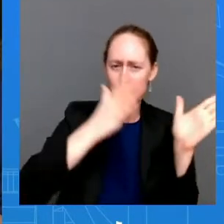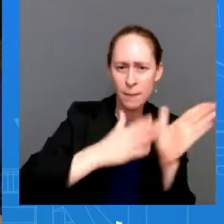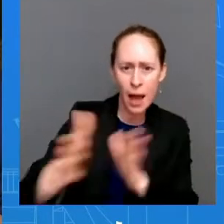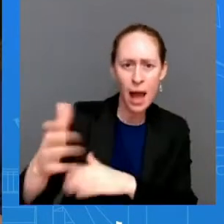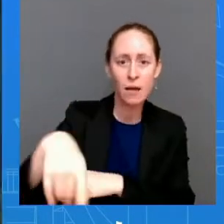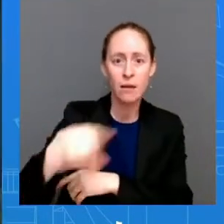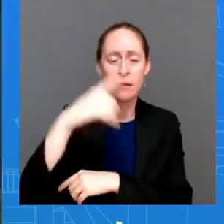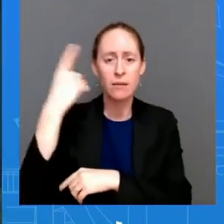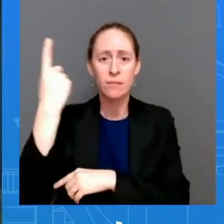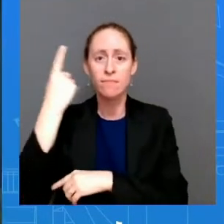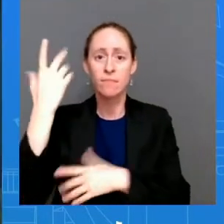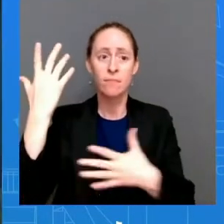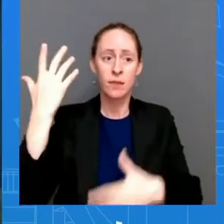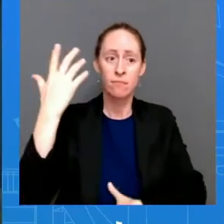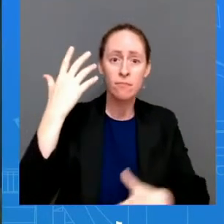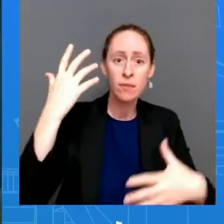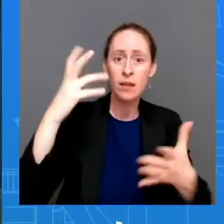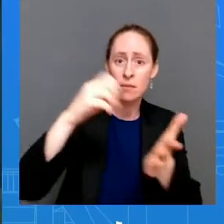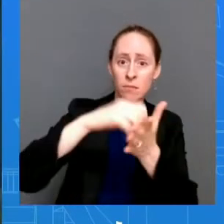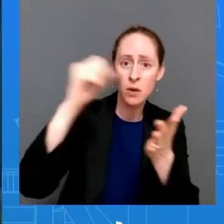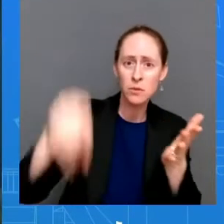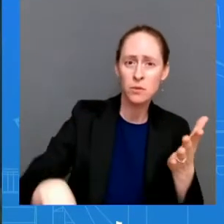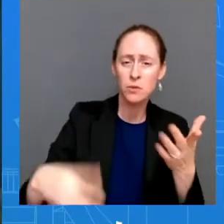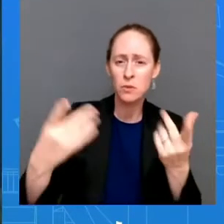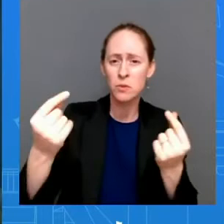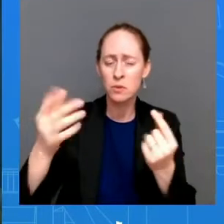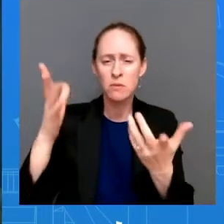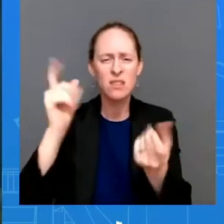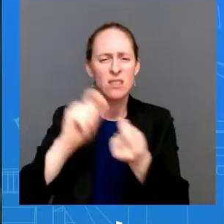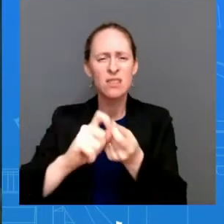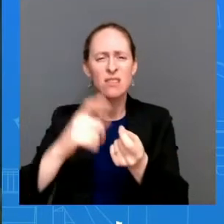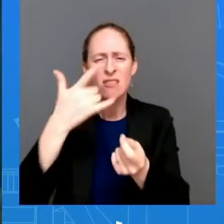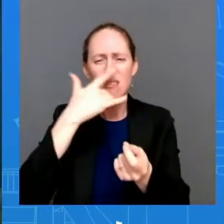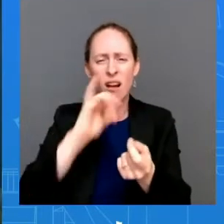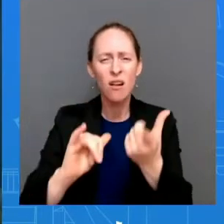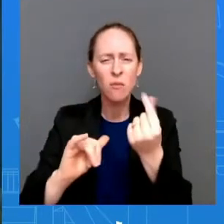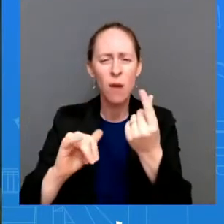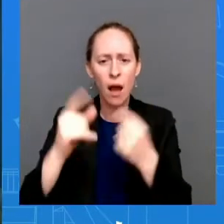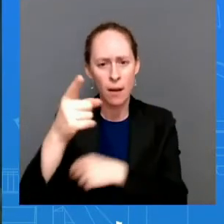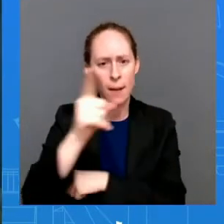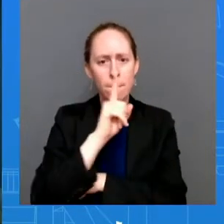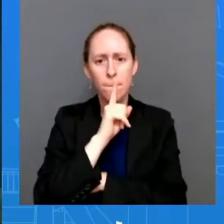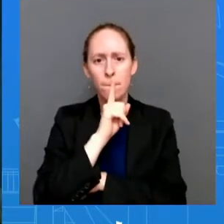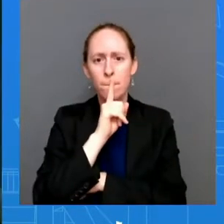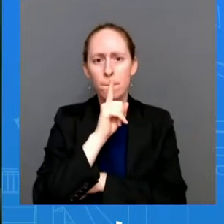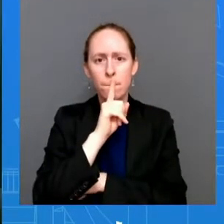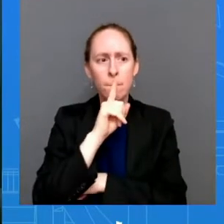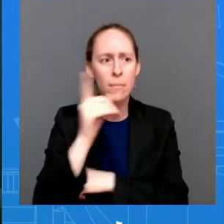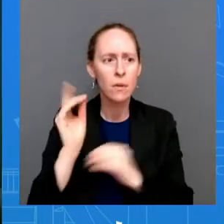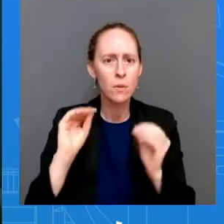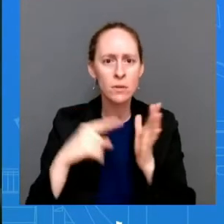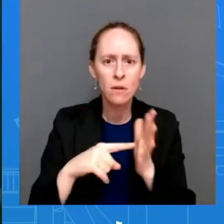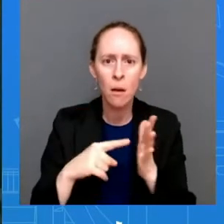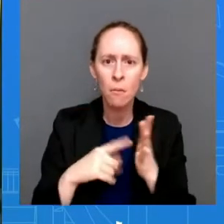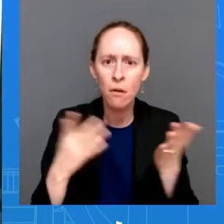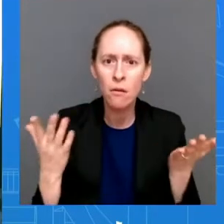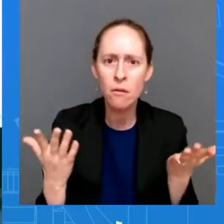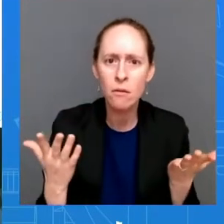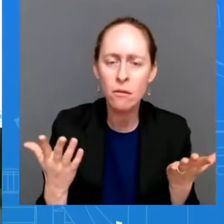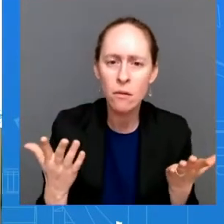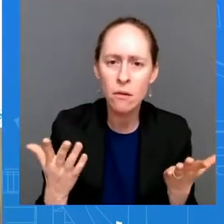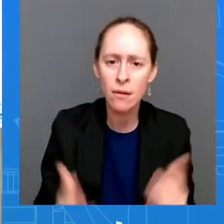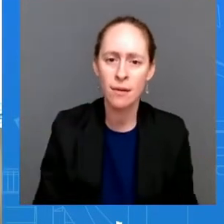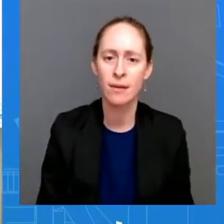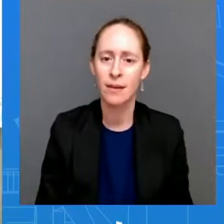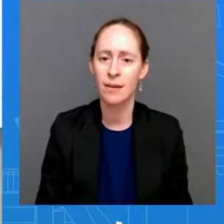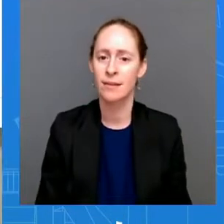examples. Ms. No, that's a good question. What I can give you a little bit of the waiver details. I don't have examples. Hopefully, this helps.